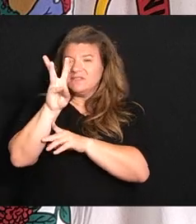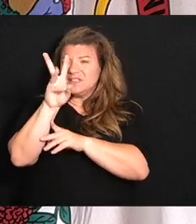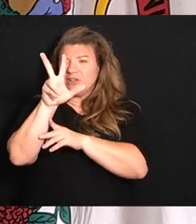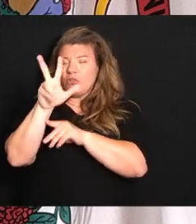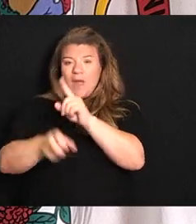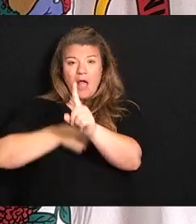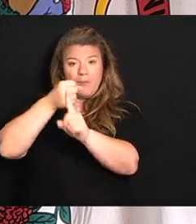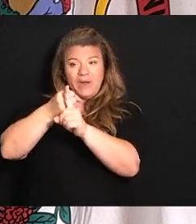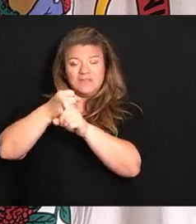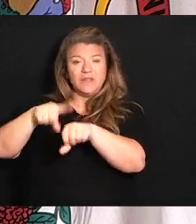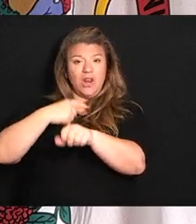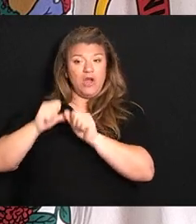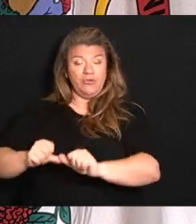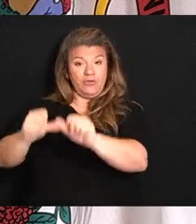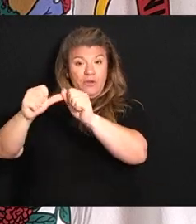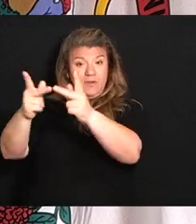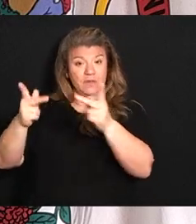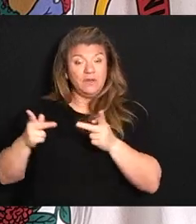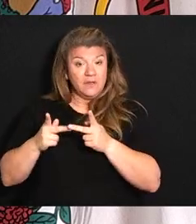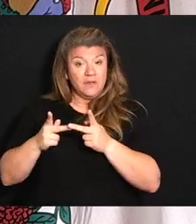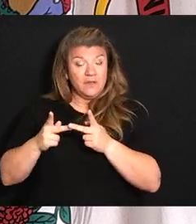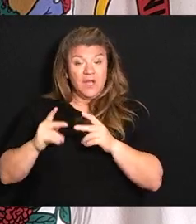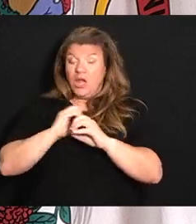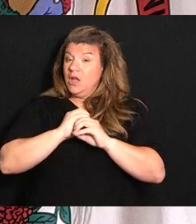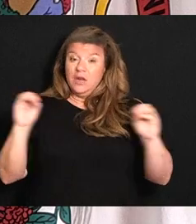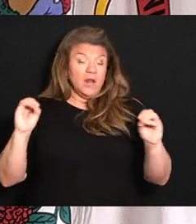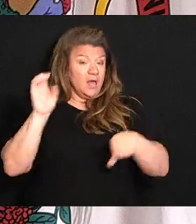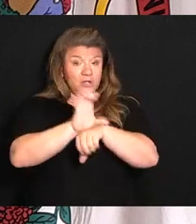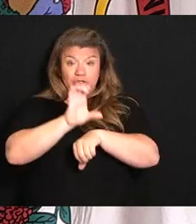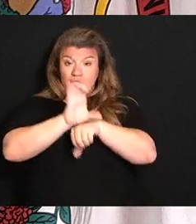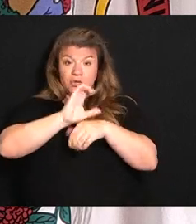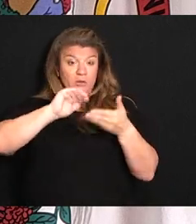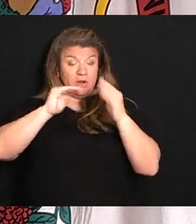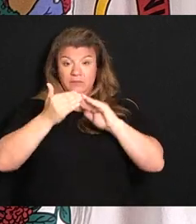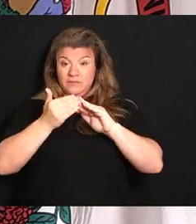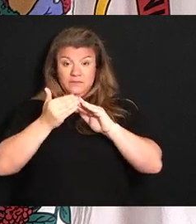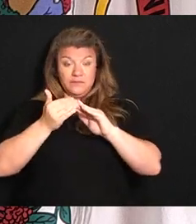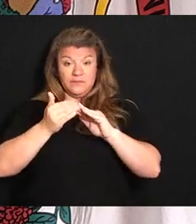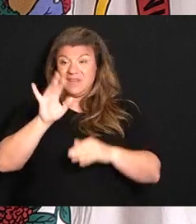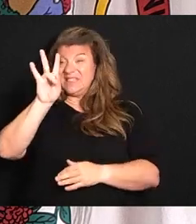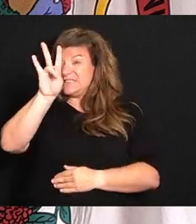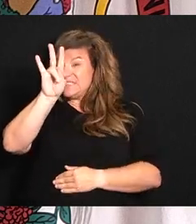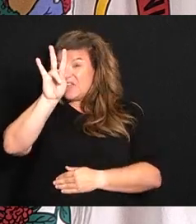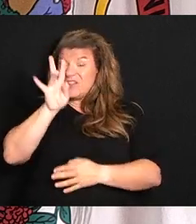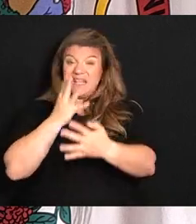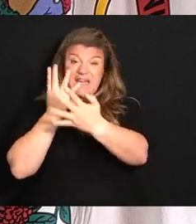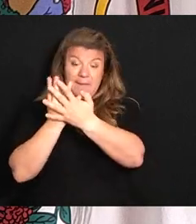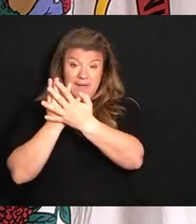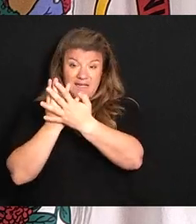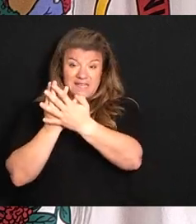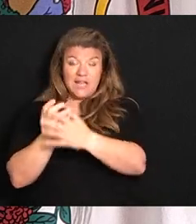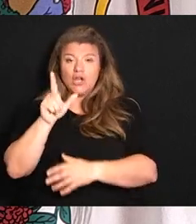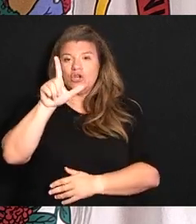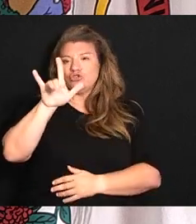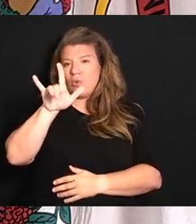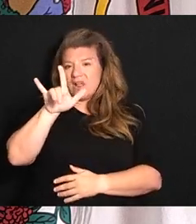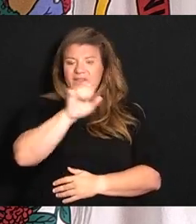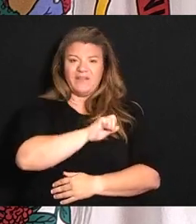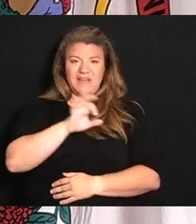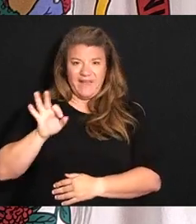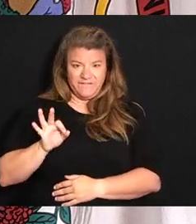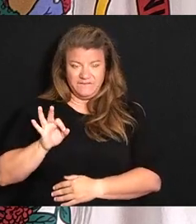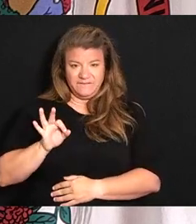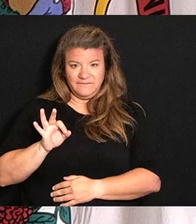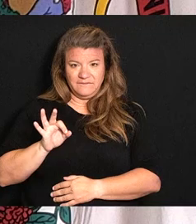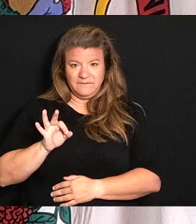outbreaks in our long-term care facilities. We have none in our church community, 17 inmate cases and 25 staff